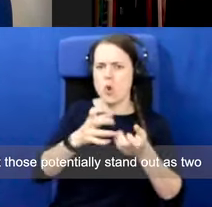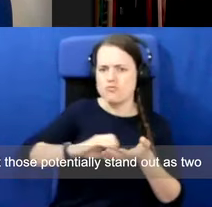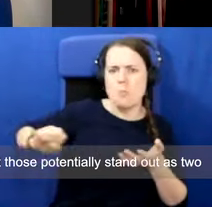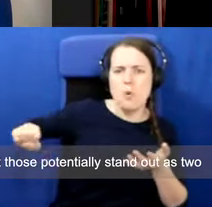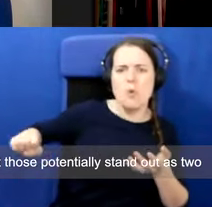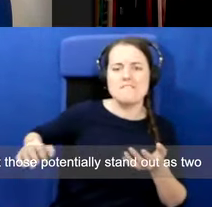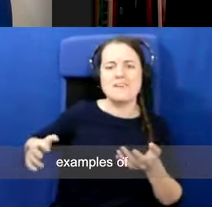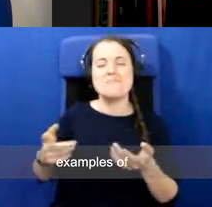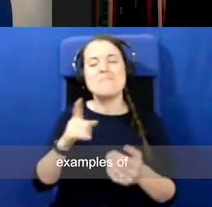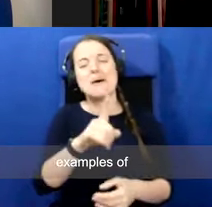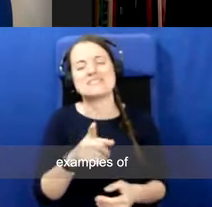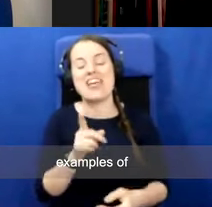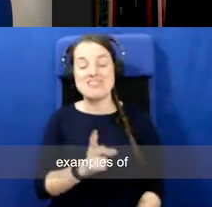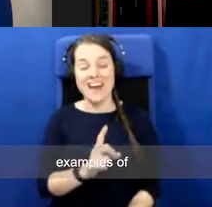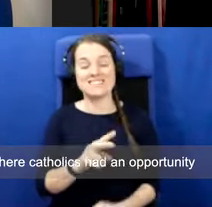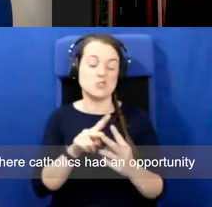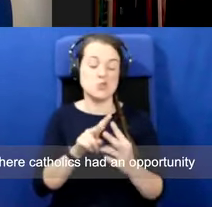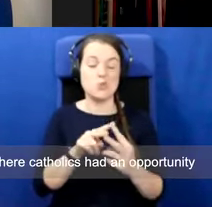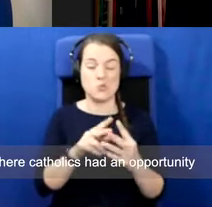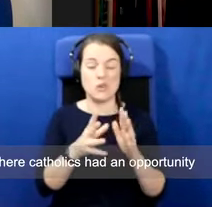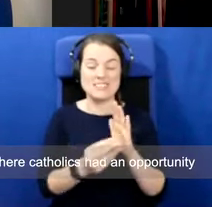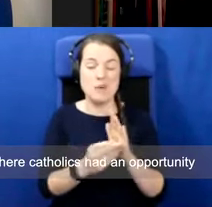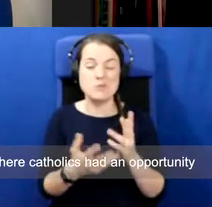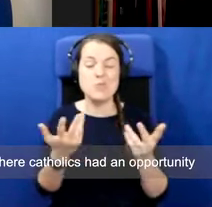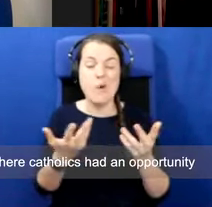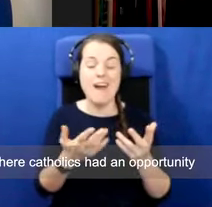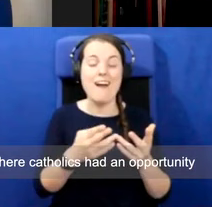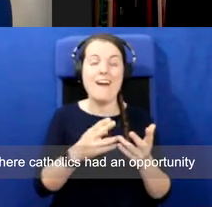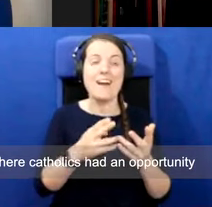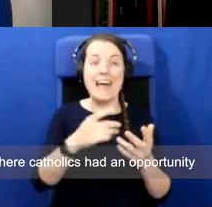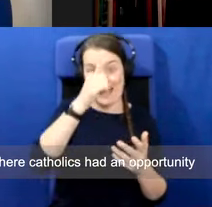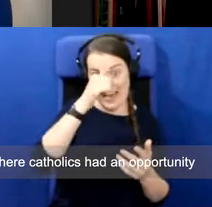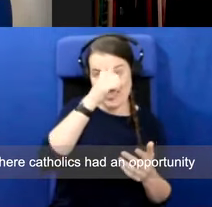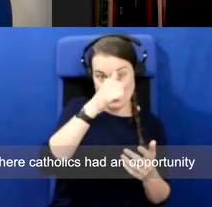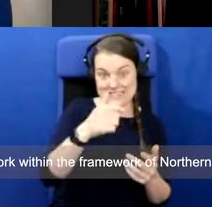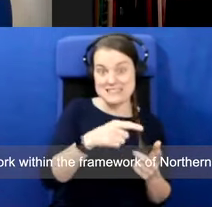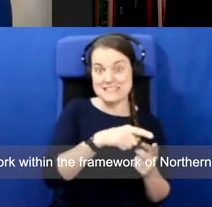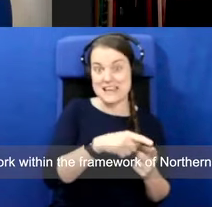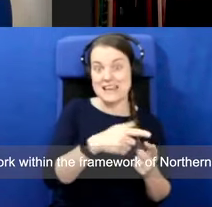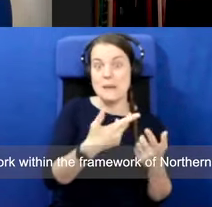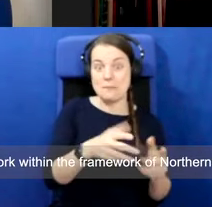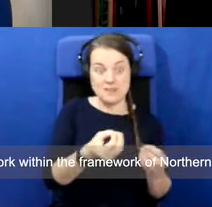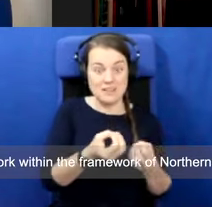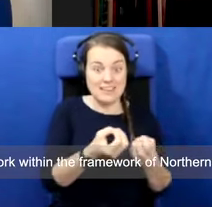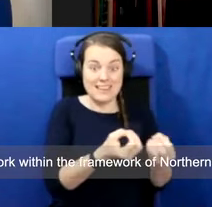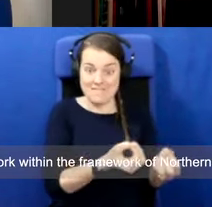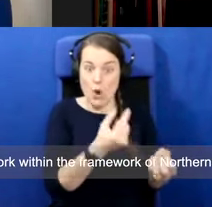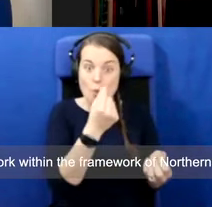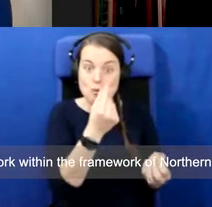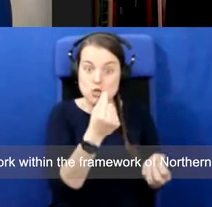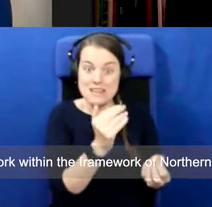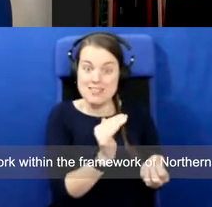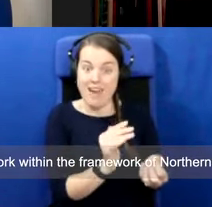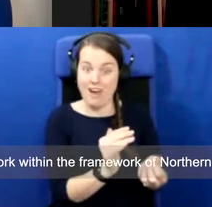stand out as two examples of where Catholics had an opportunity to work within